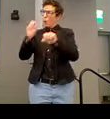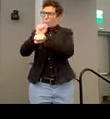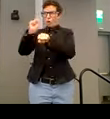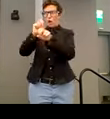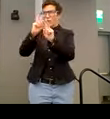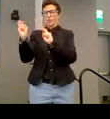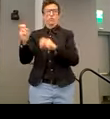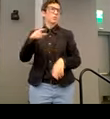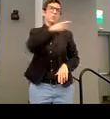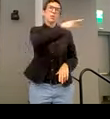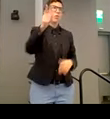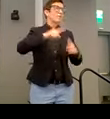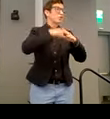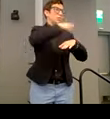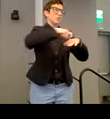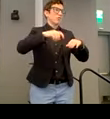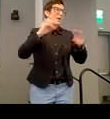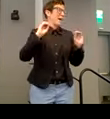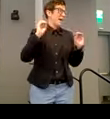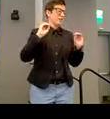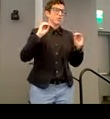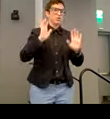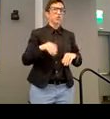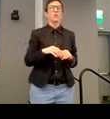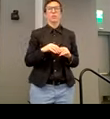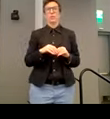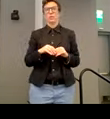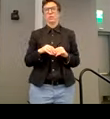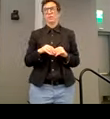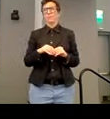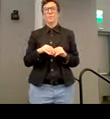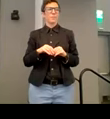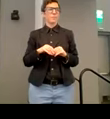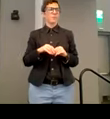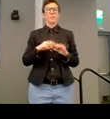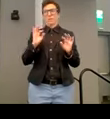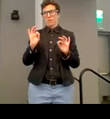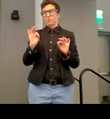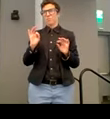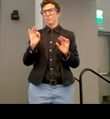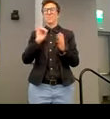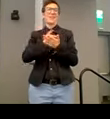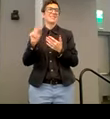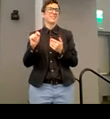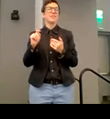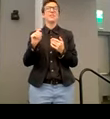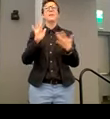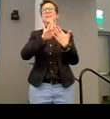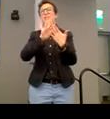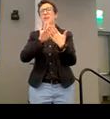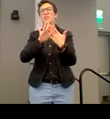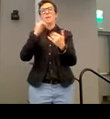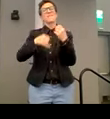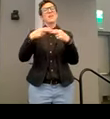you don't have to start from scratch with anything you don't know. So that's it. That's it. Stay in touch. My